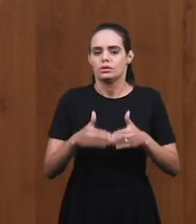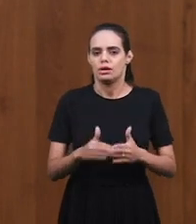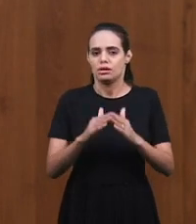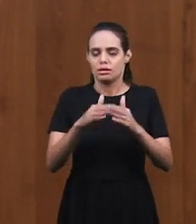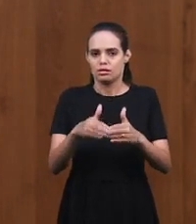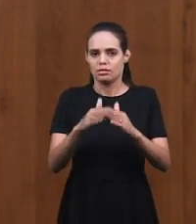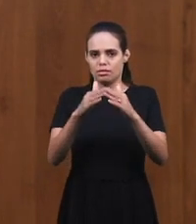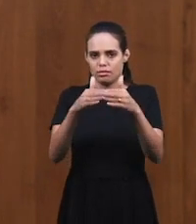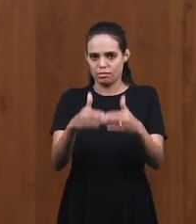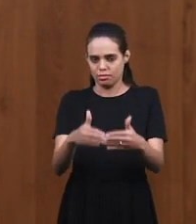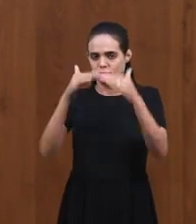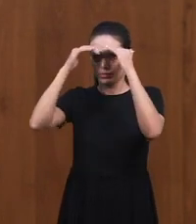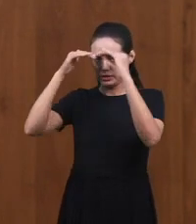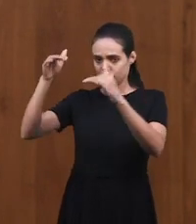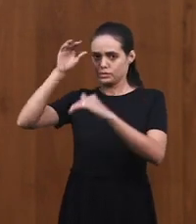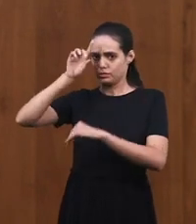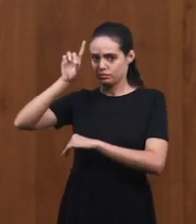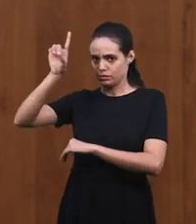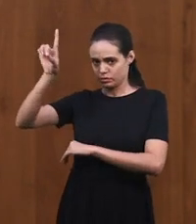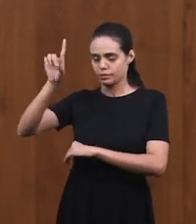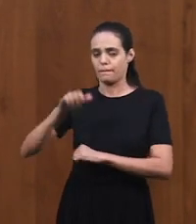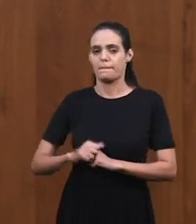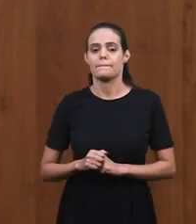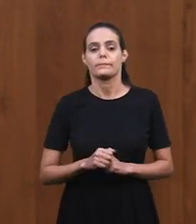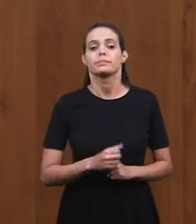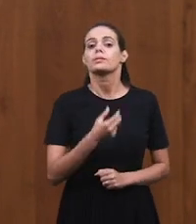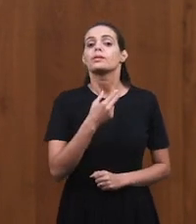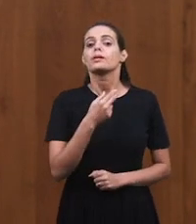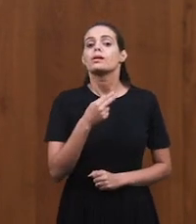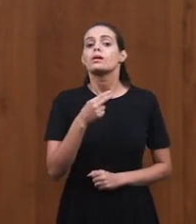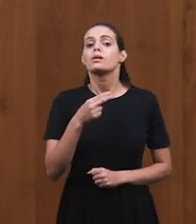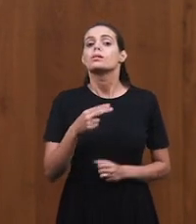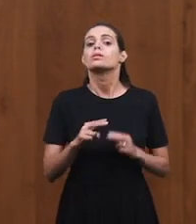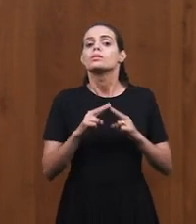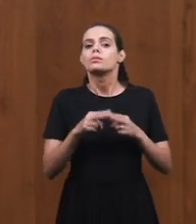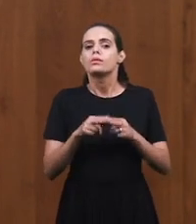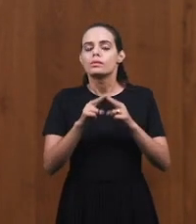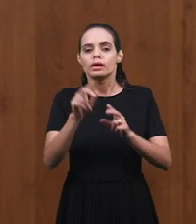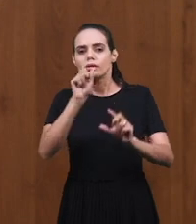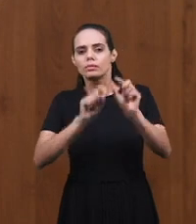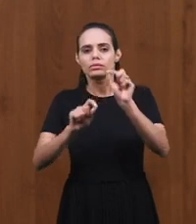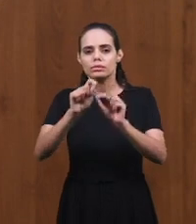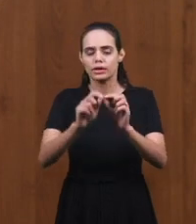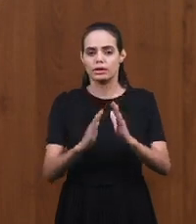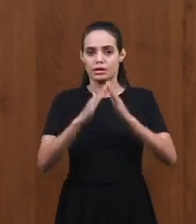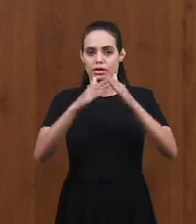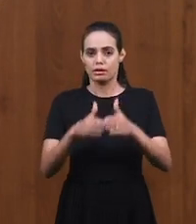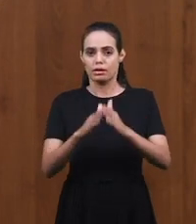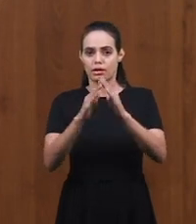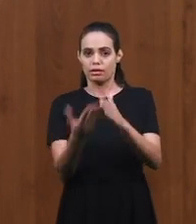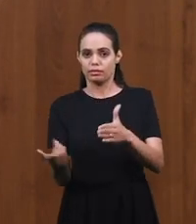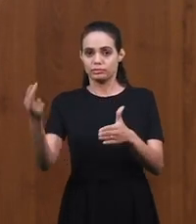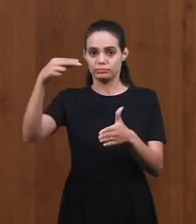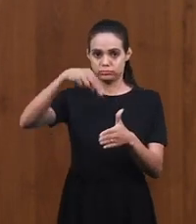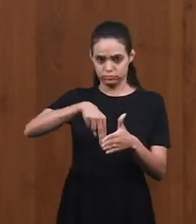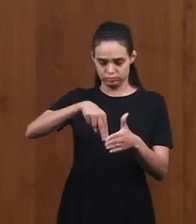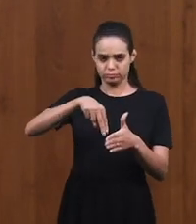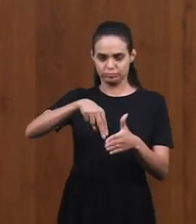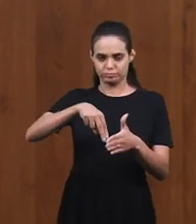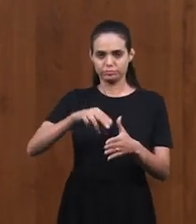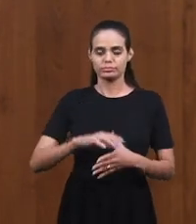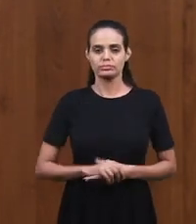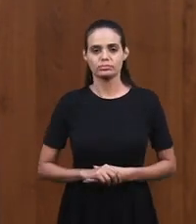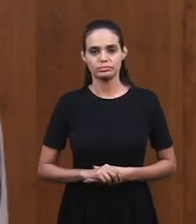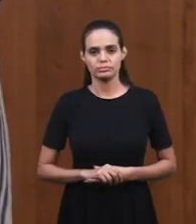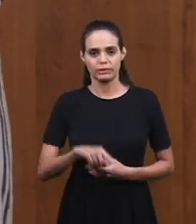Lord. And he entered the ark, right? Until here we saw this about the story. But now we're going to